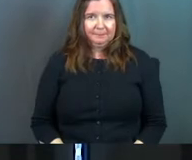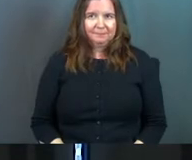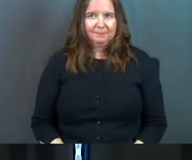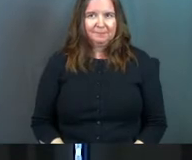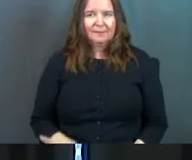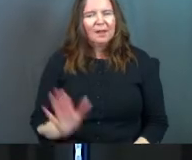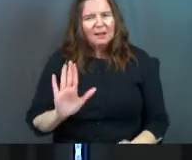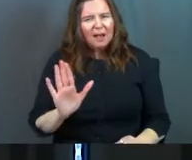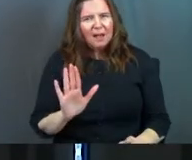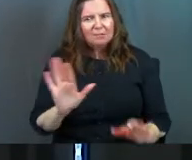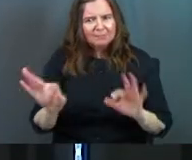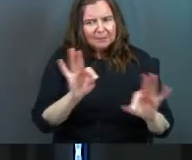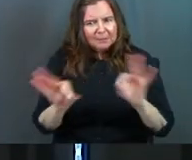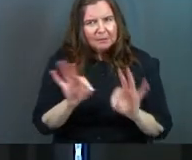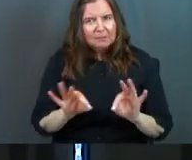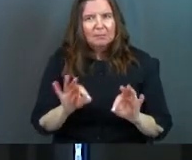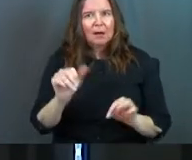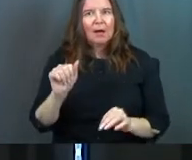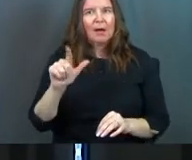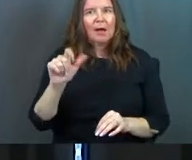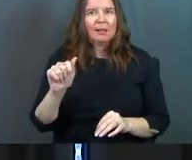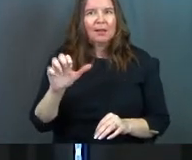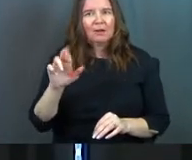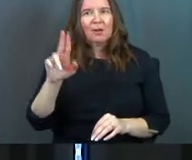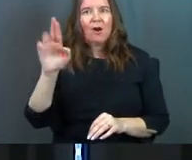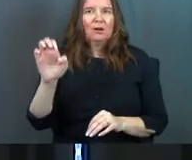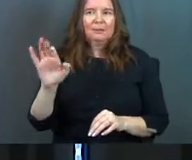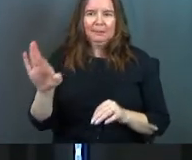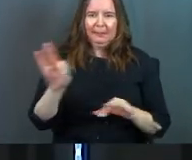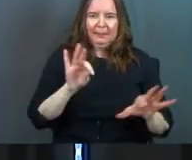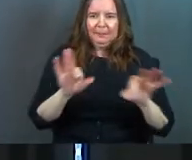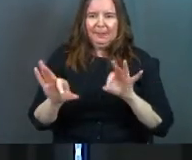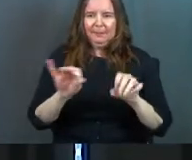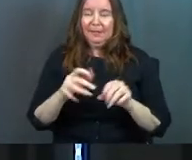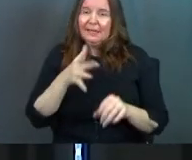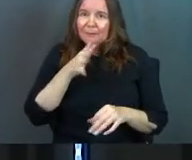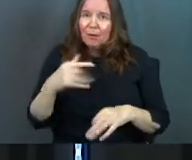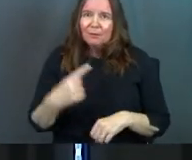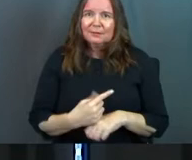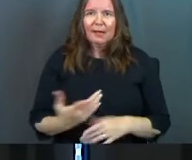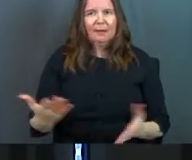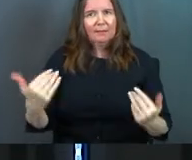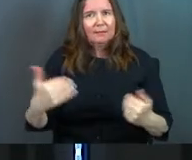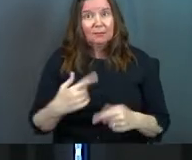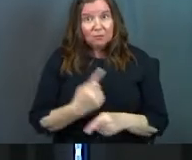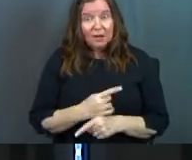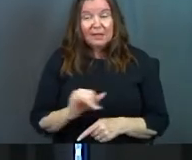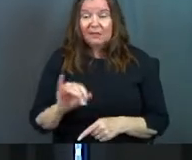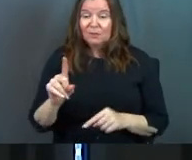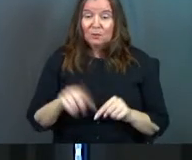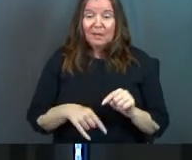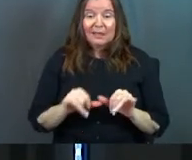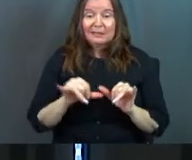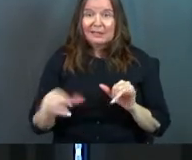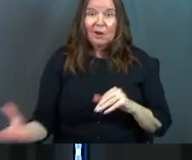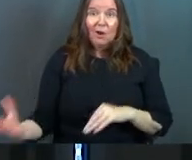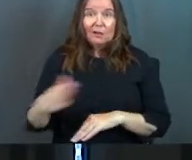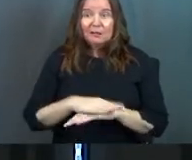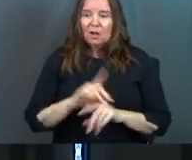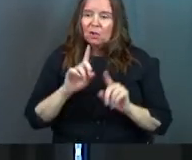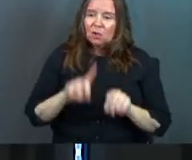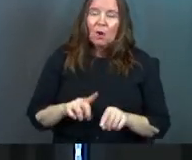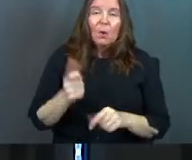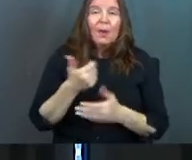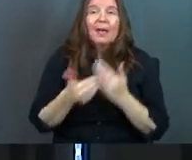Nah, customize it. Go a la carte on that thing. It's Mother's Day. Right? Like, if you can't stay all day,